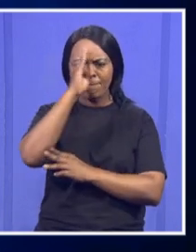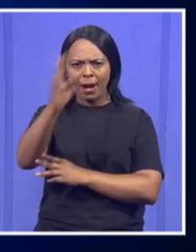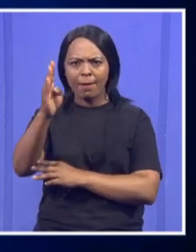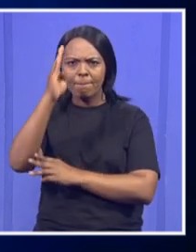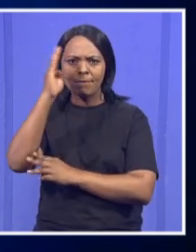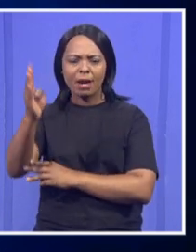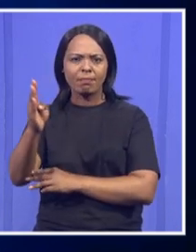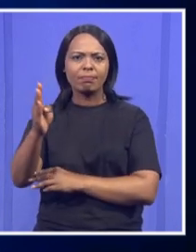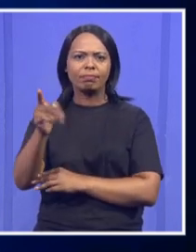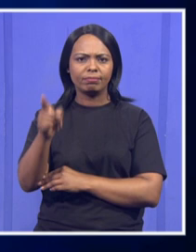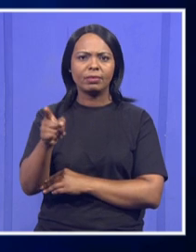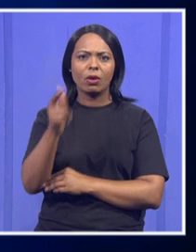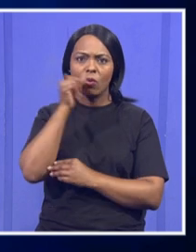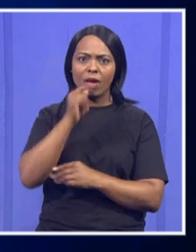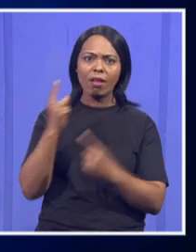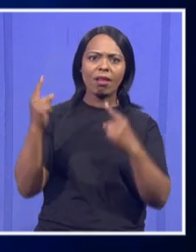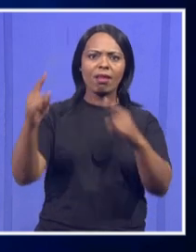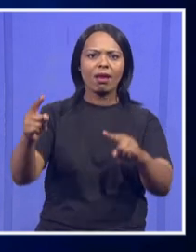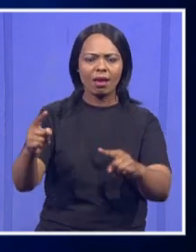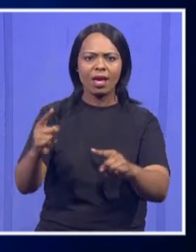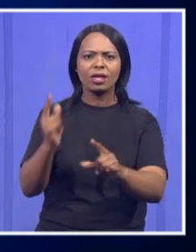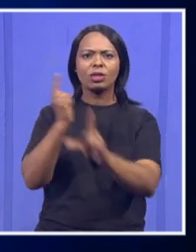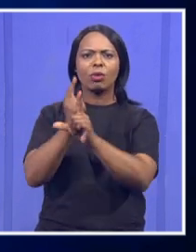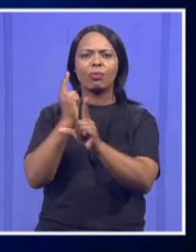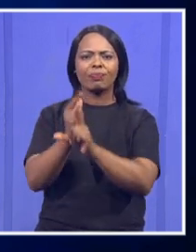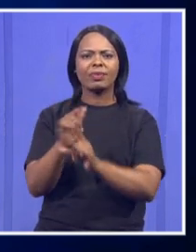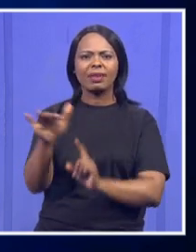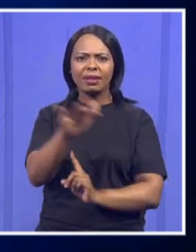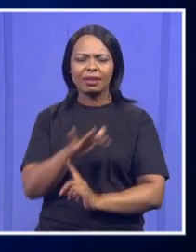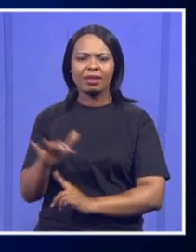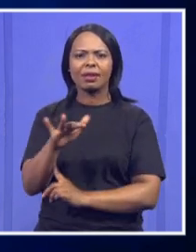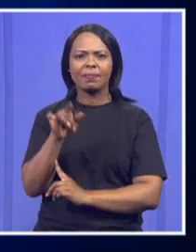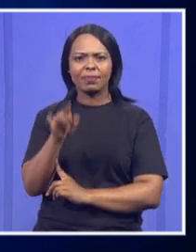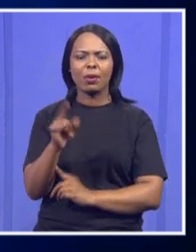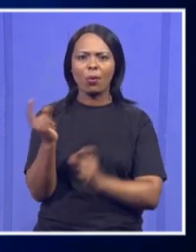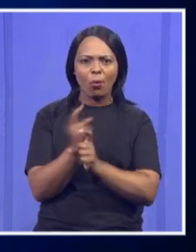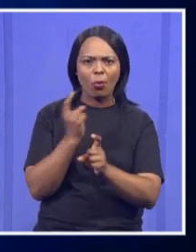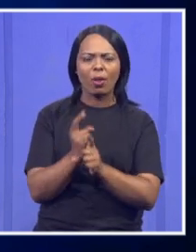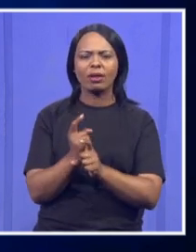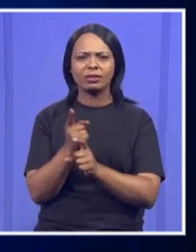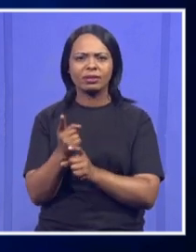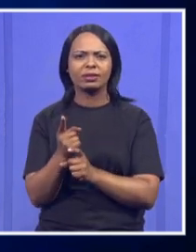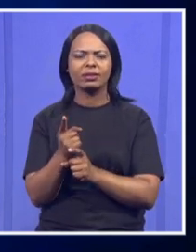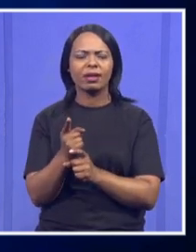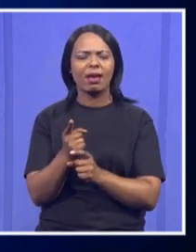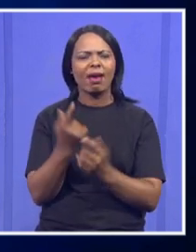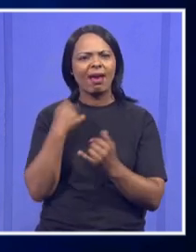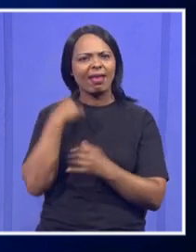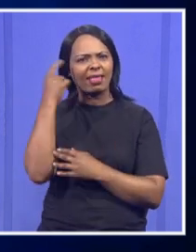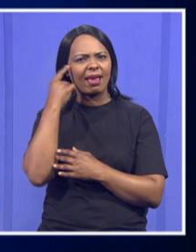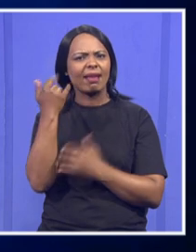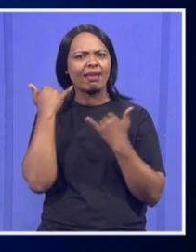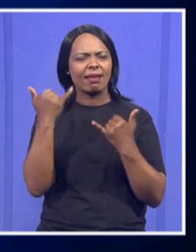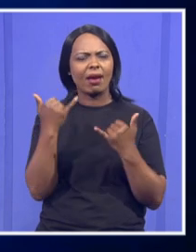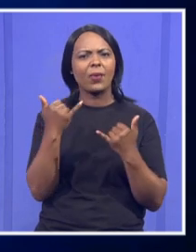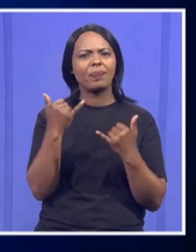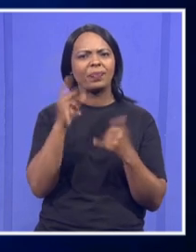mostly in the townships. So I think the person who has to take from him is a huge